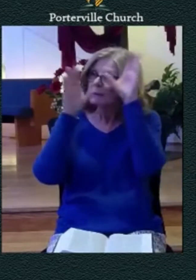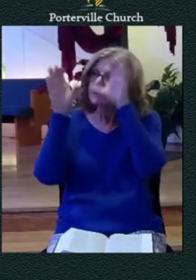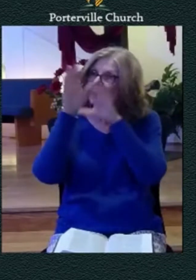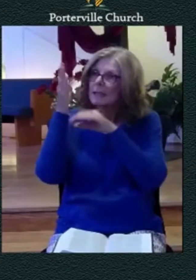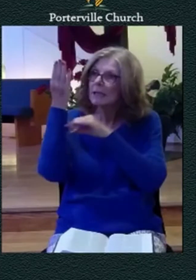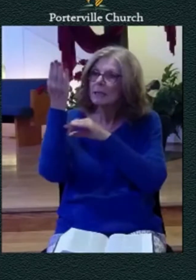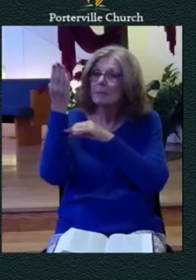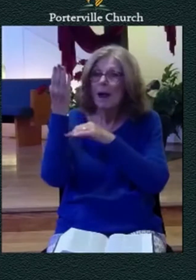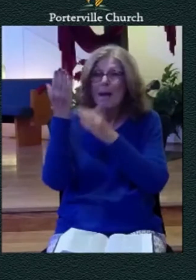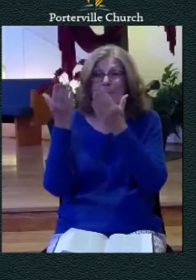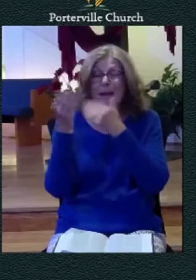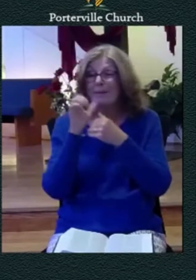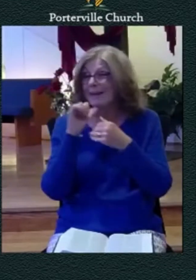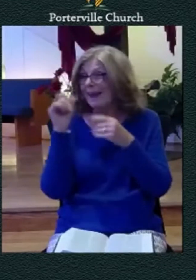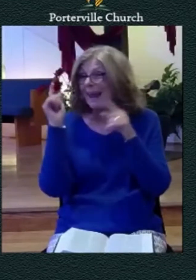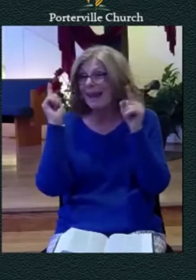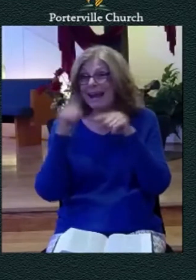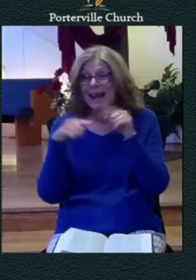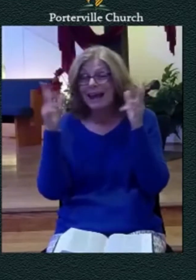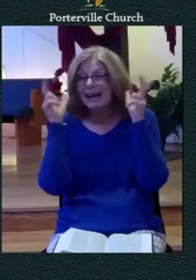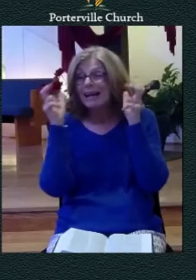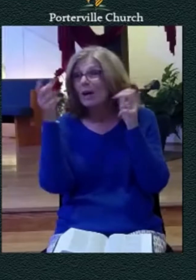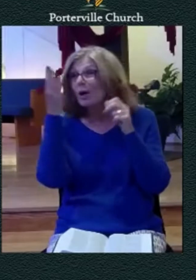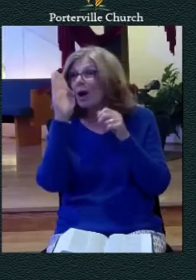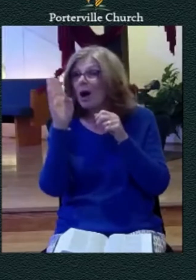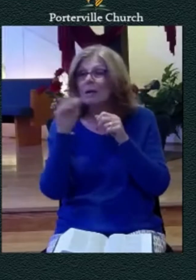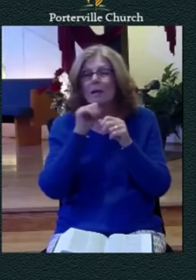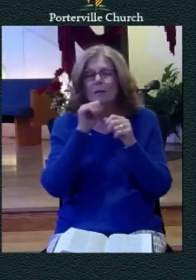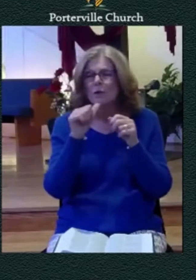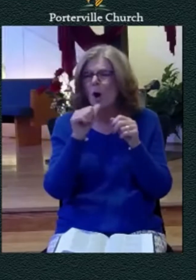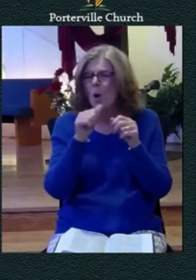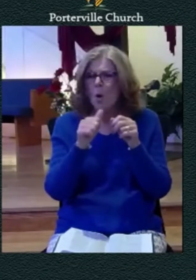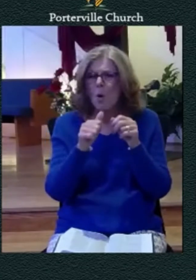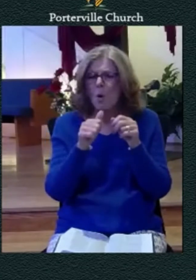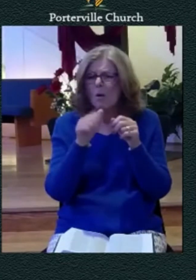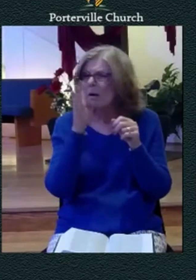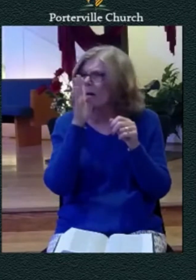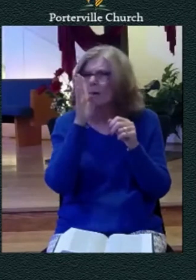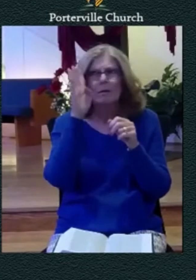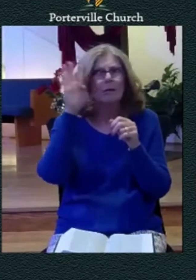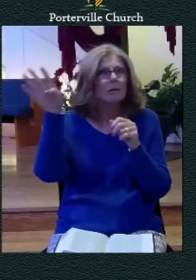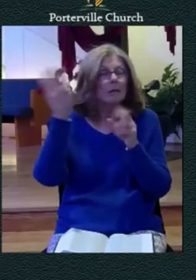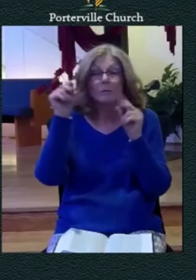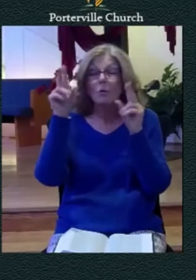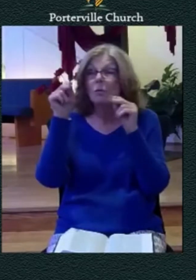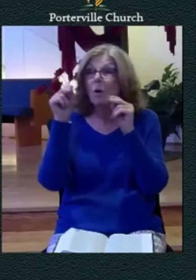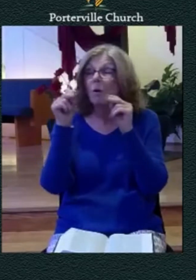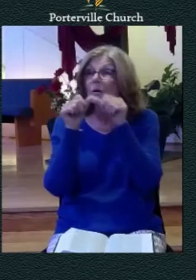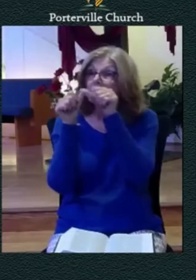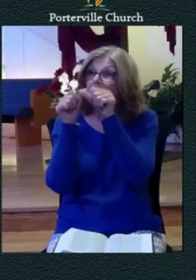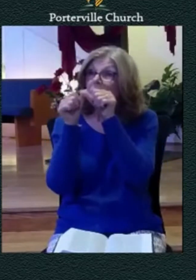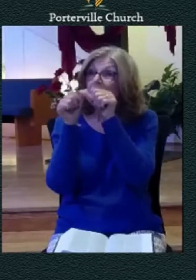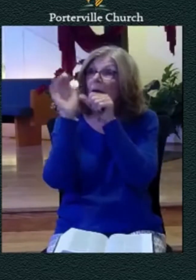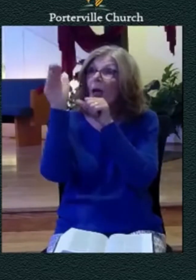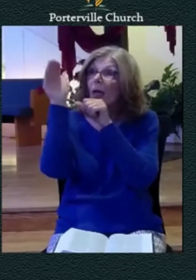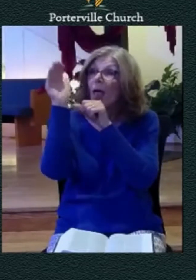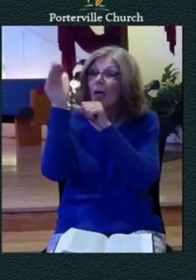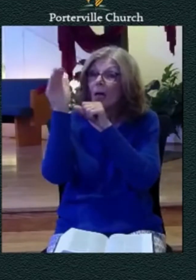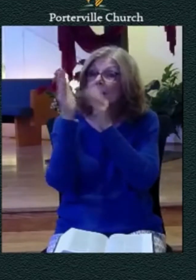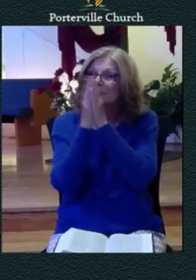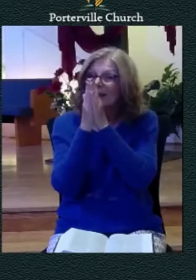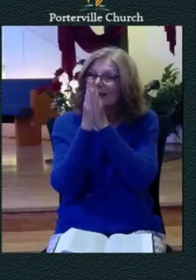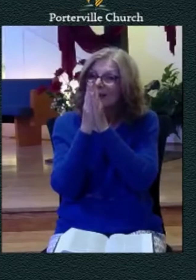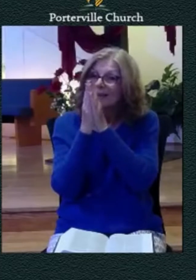answer don't don't turn away keep knocking keep seeking keep asking that was the picture we saw there